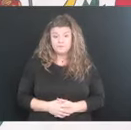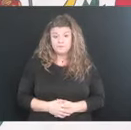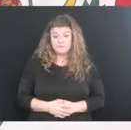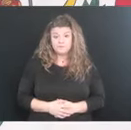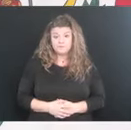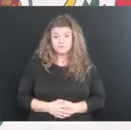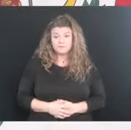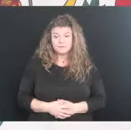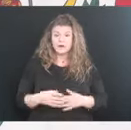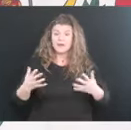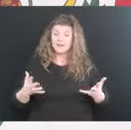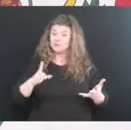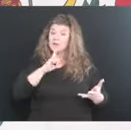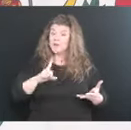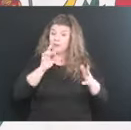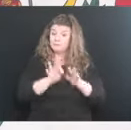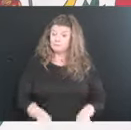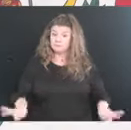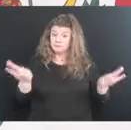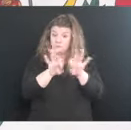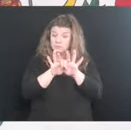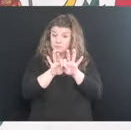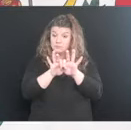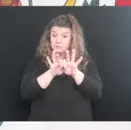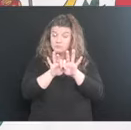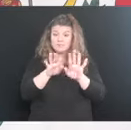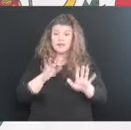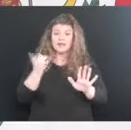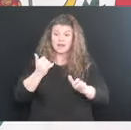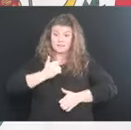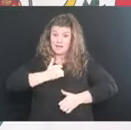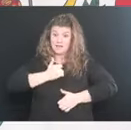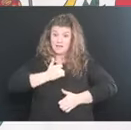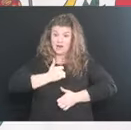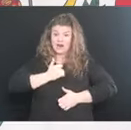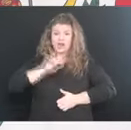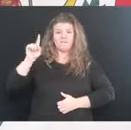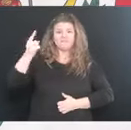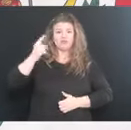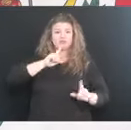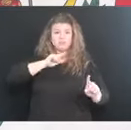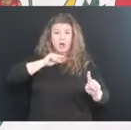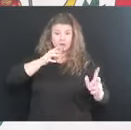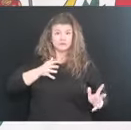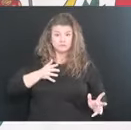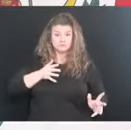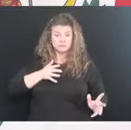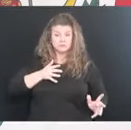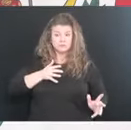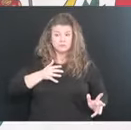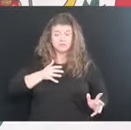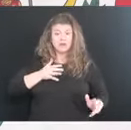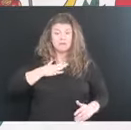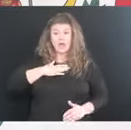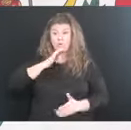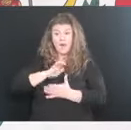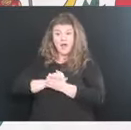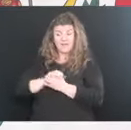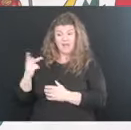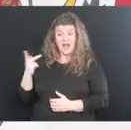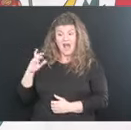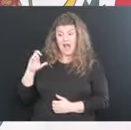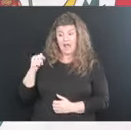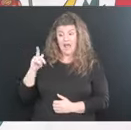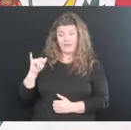is really important because this goes back to our military and our first responders. But Kathy and I are inviting